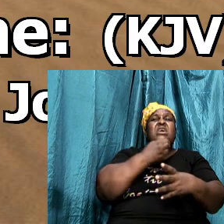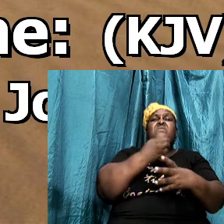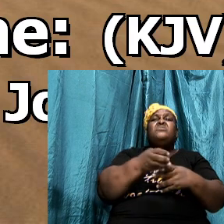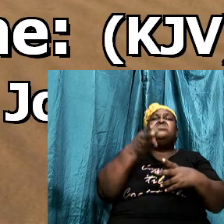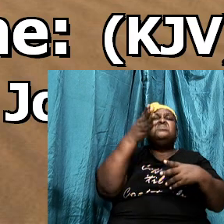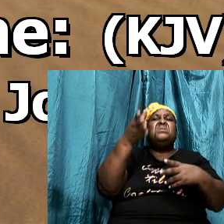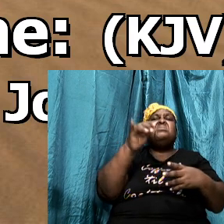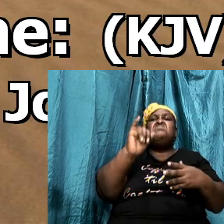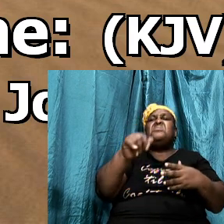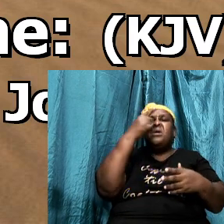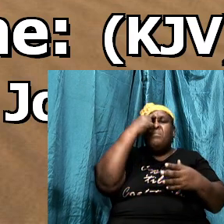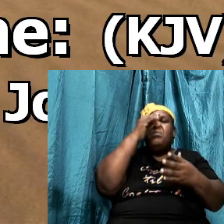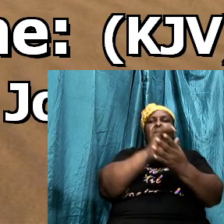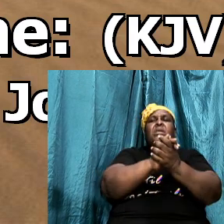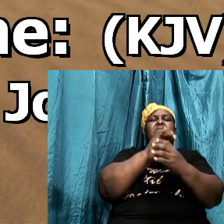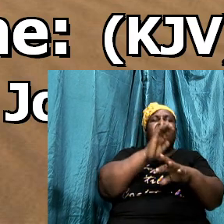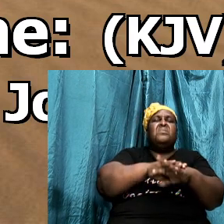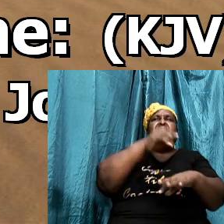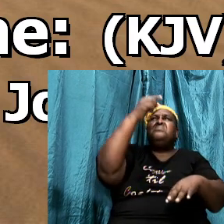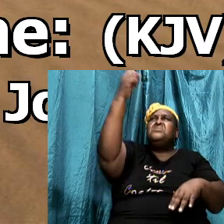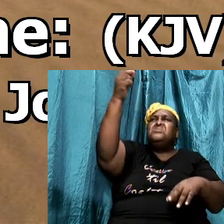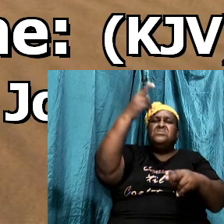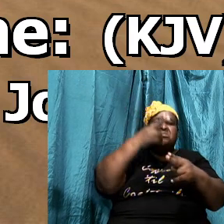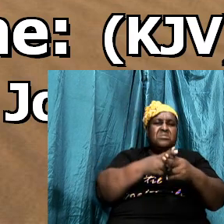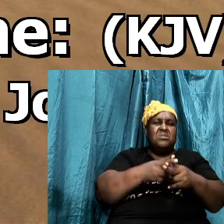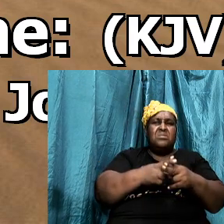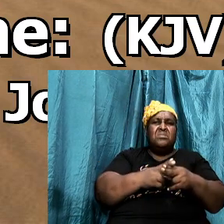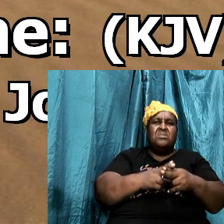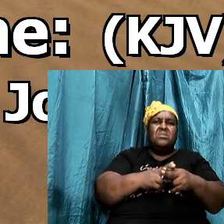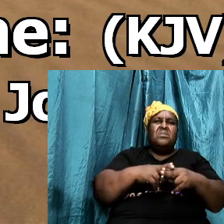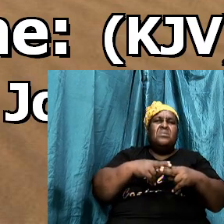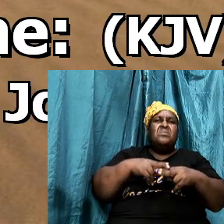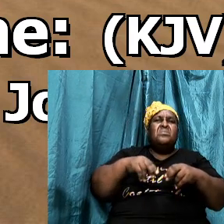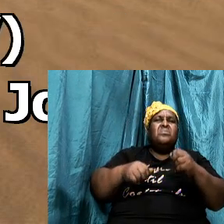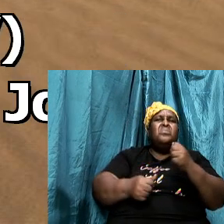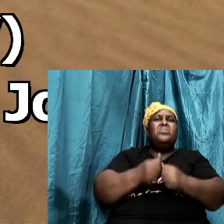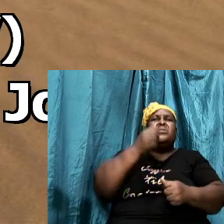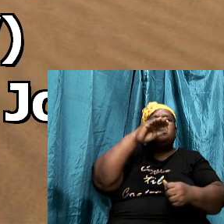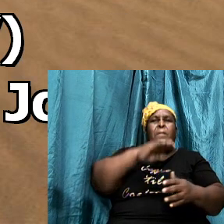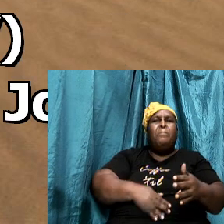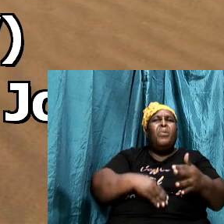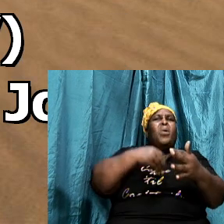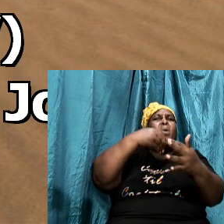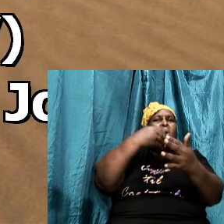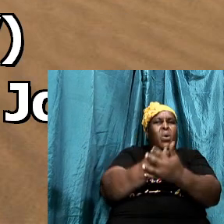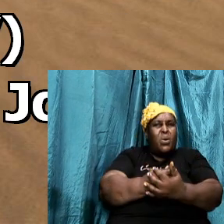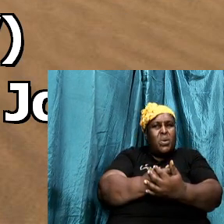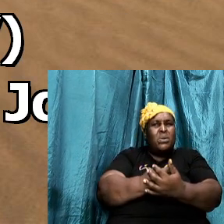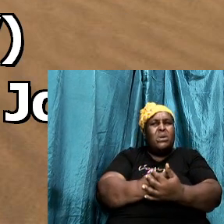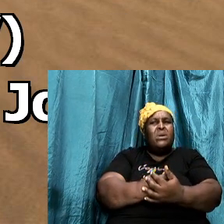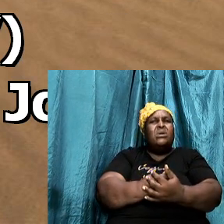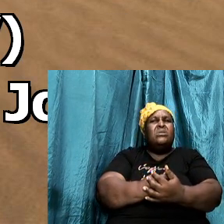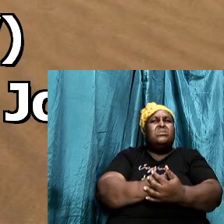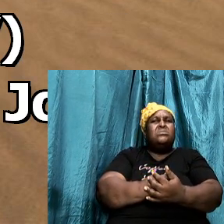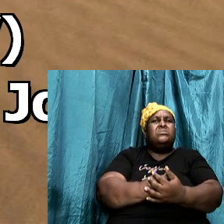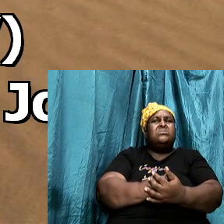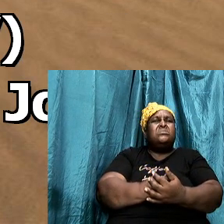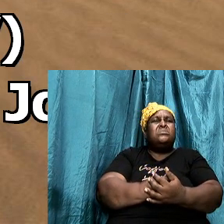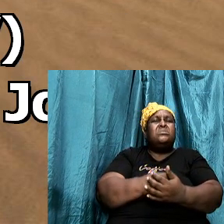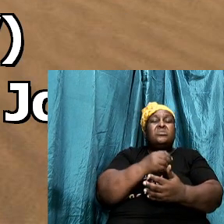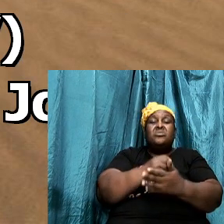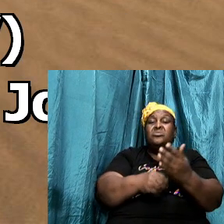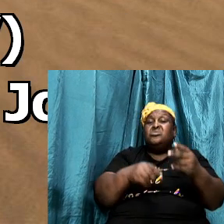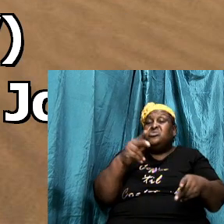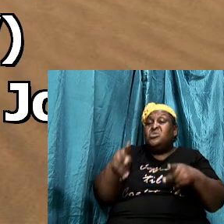them that believe on his name which are born because some folks will tell you that once you